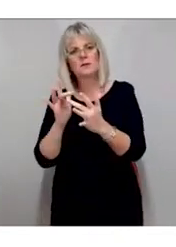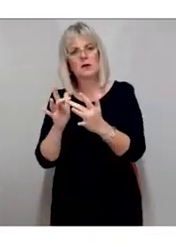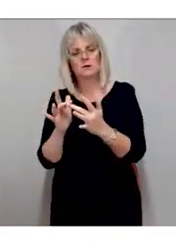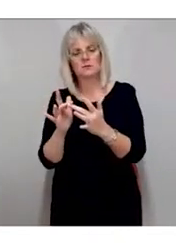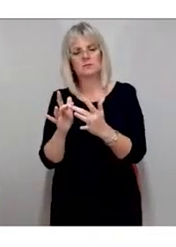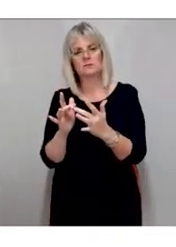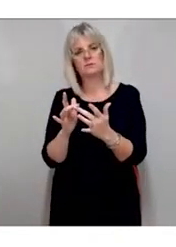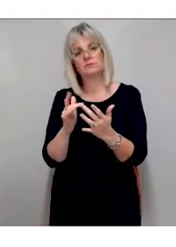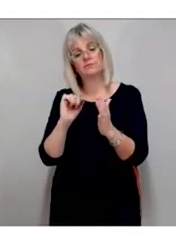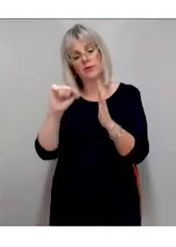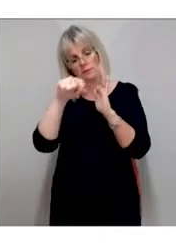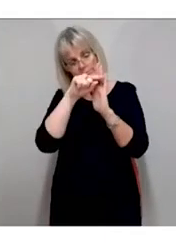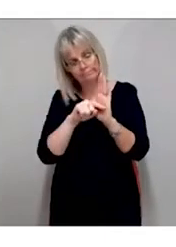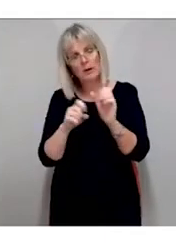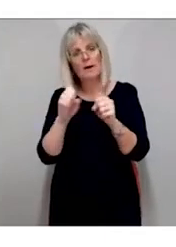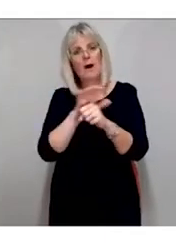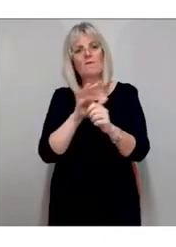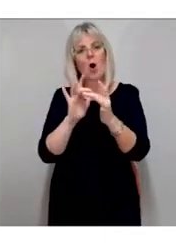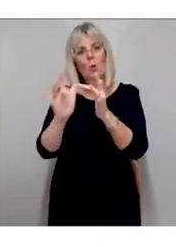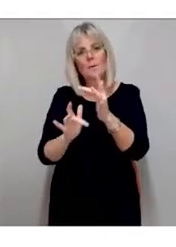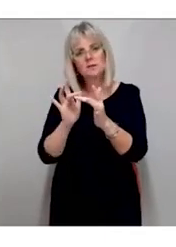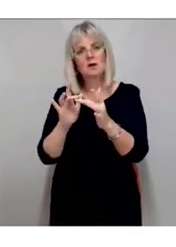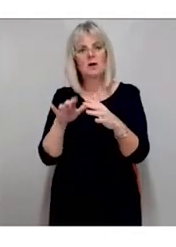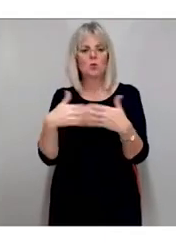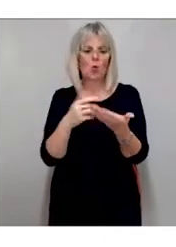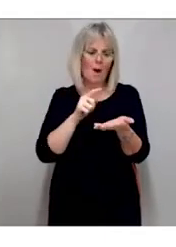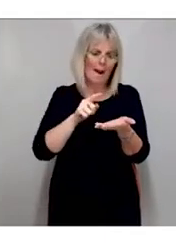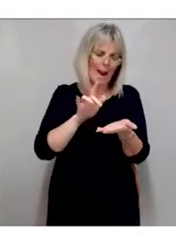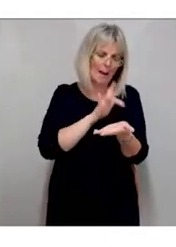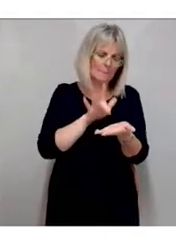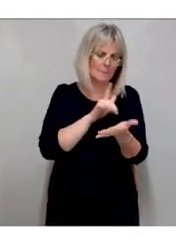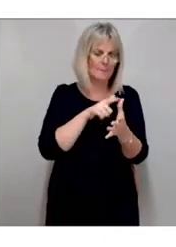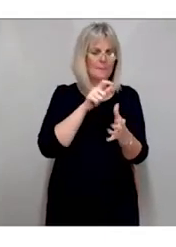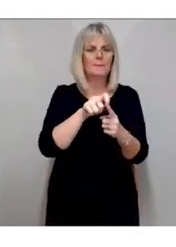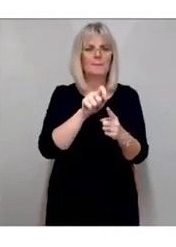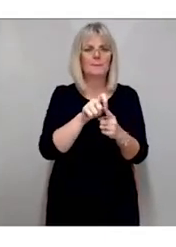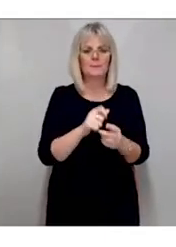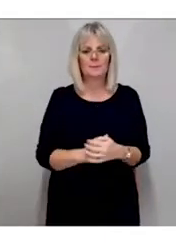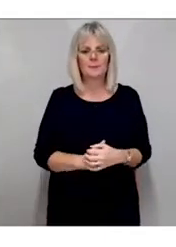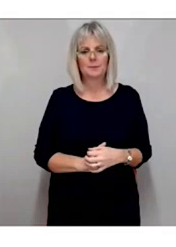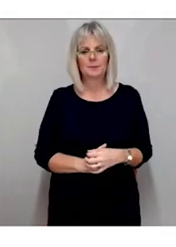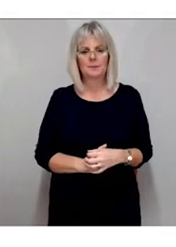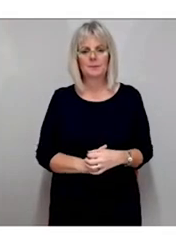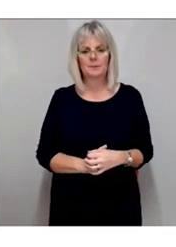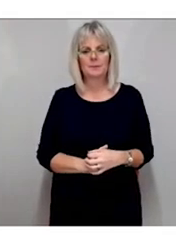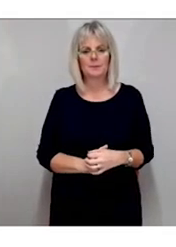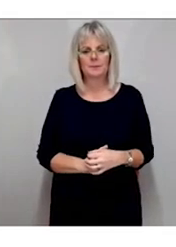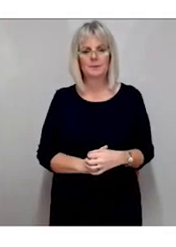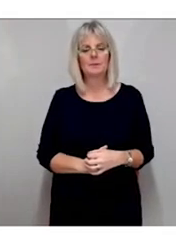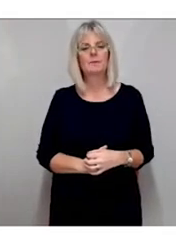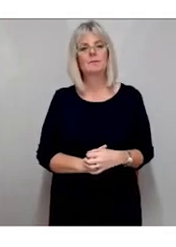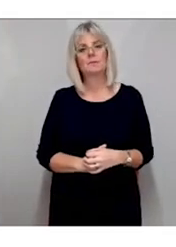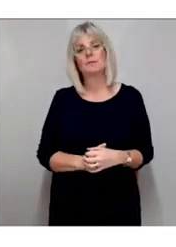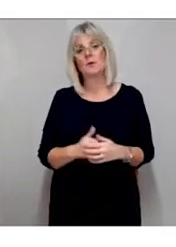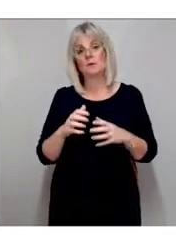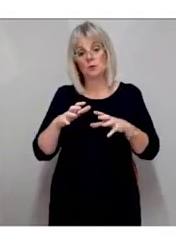websites and apps in public sector bodies with a limited number of exceptions. The implementation period is from 2018